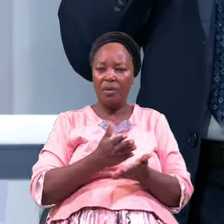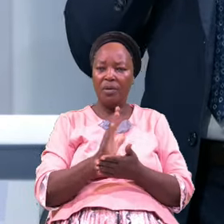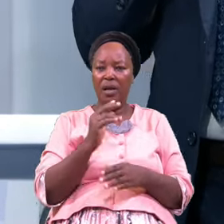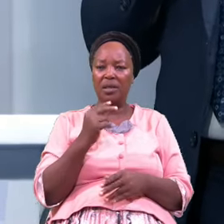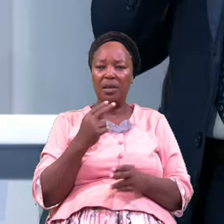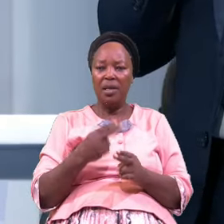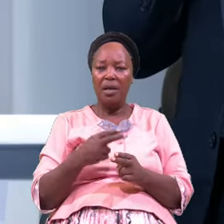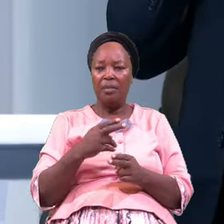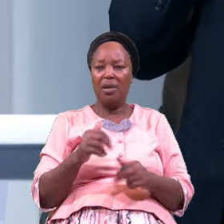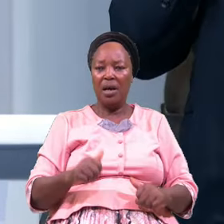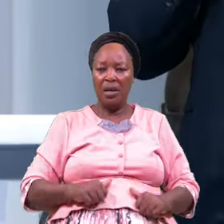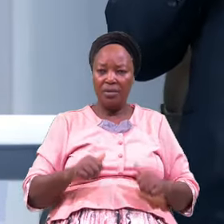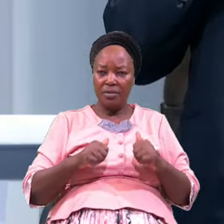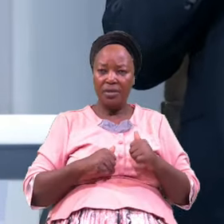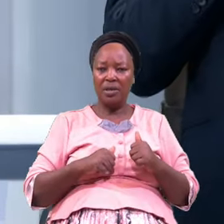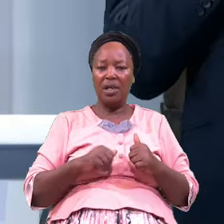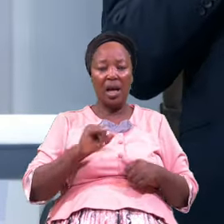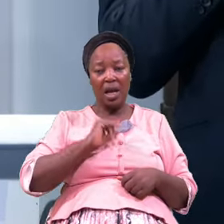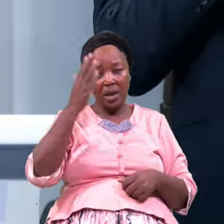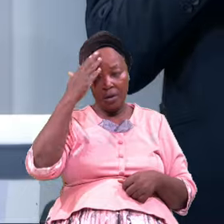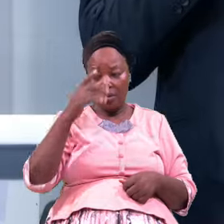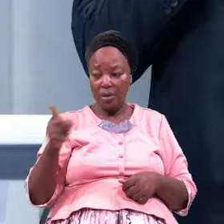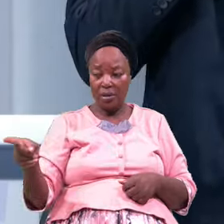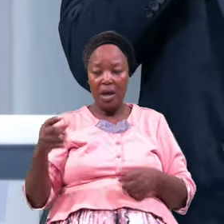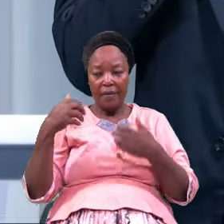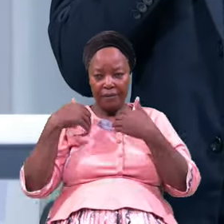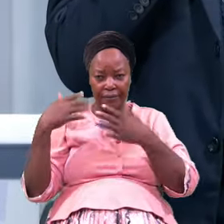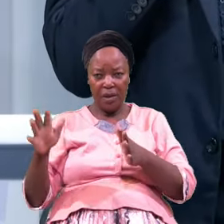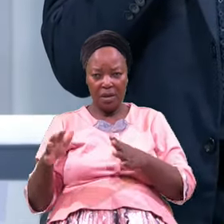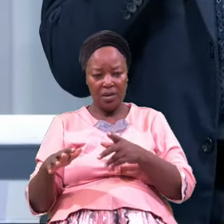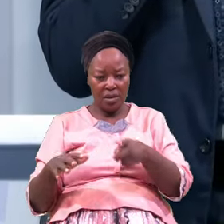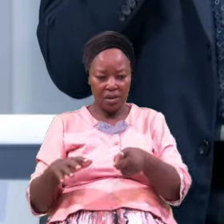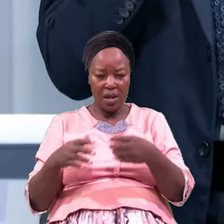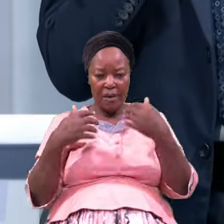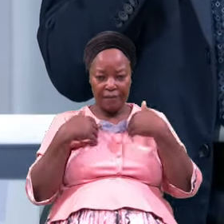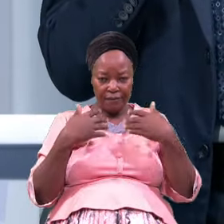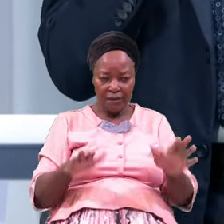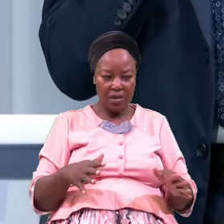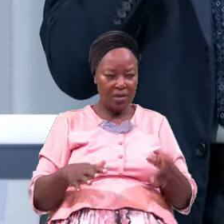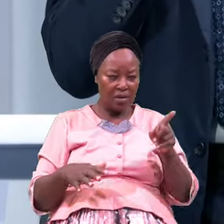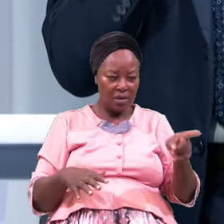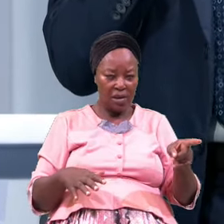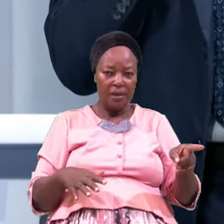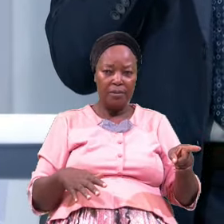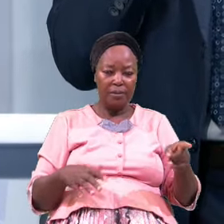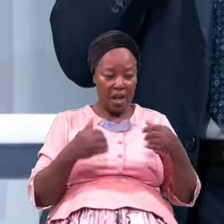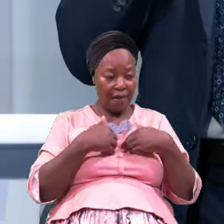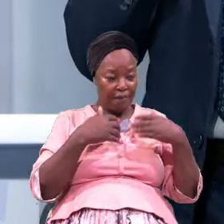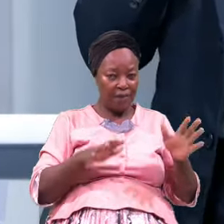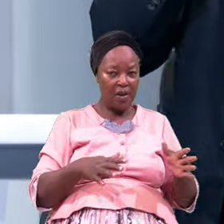I Know It Is Done This Way The People Here Are Done Here Is Done